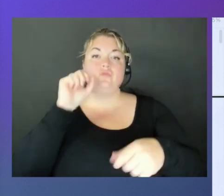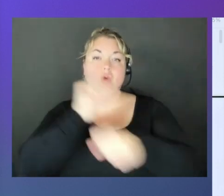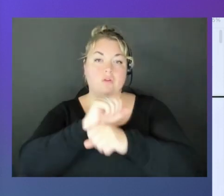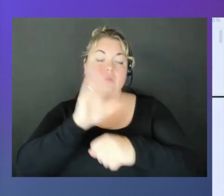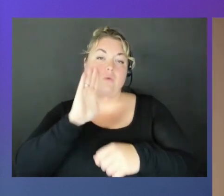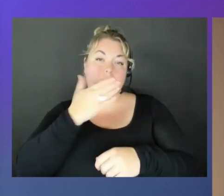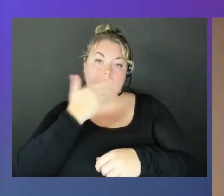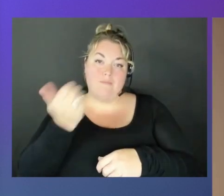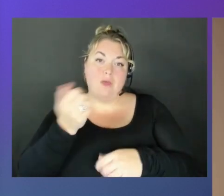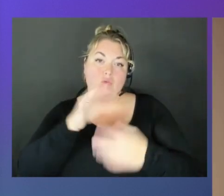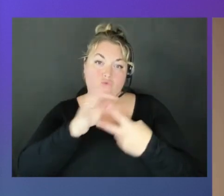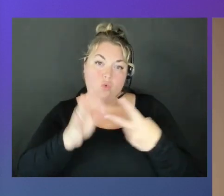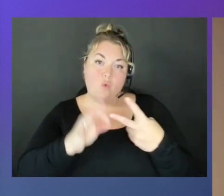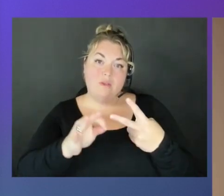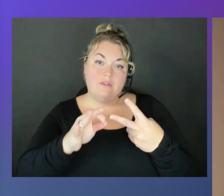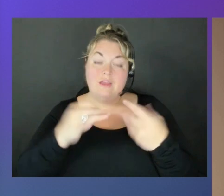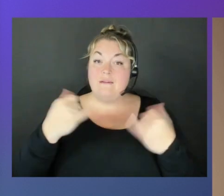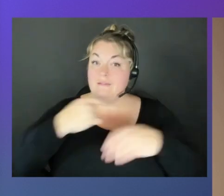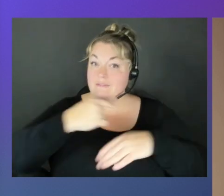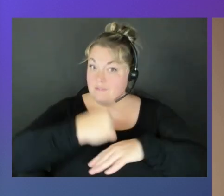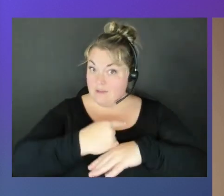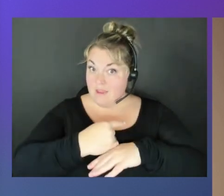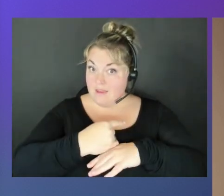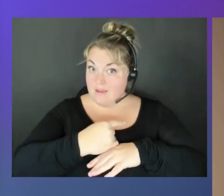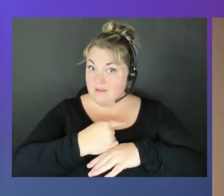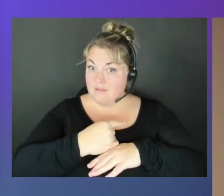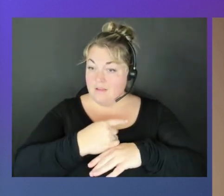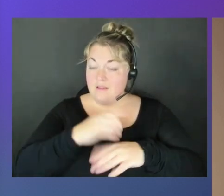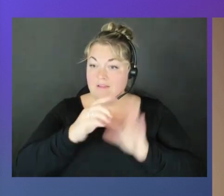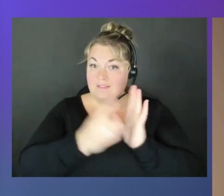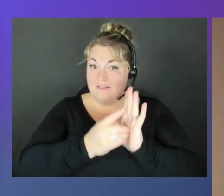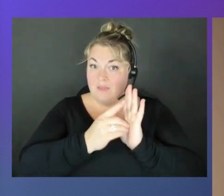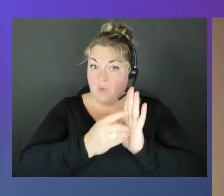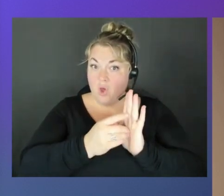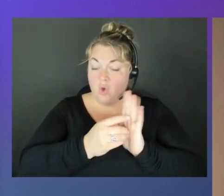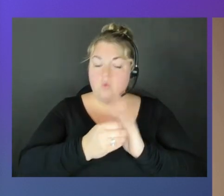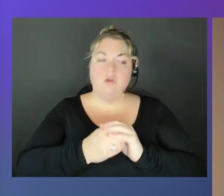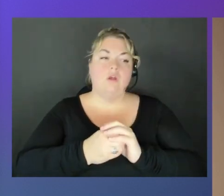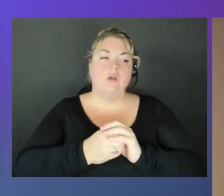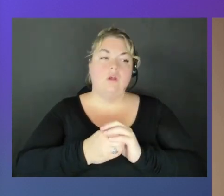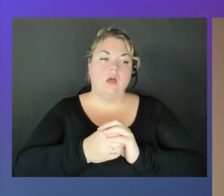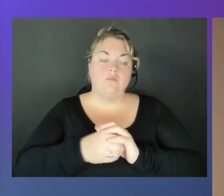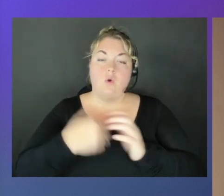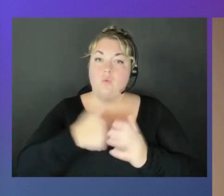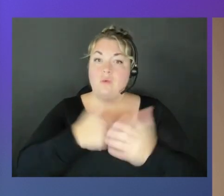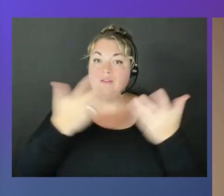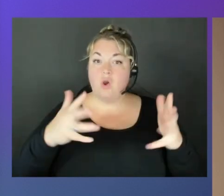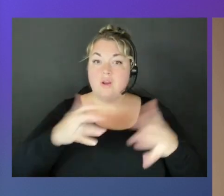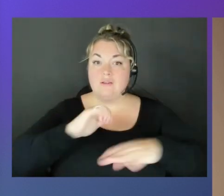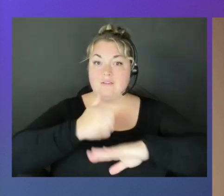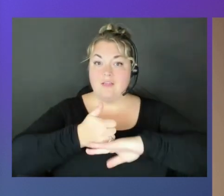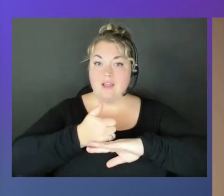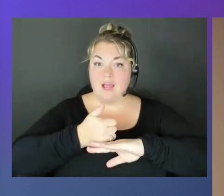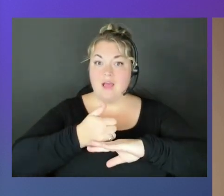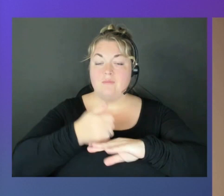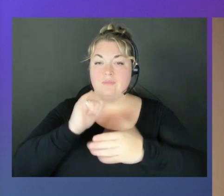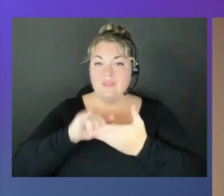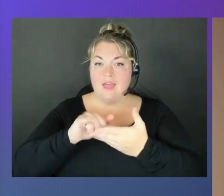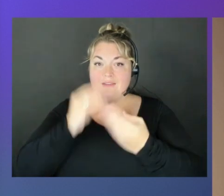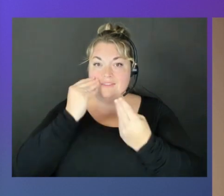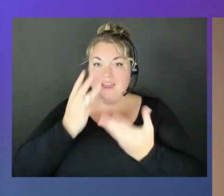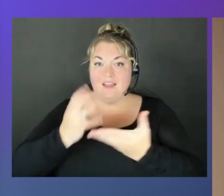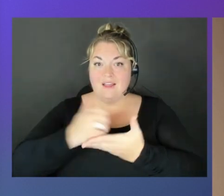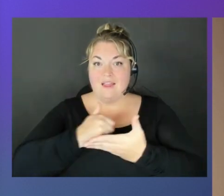choice. In today's demo, we already set up the data collection campaign, and the data